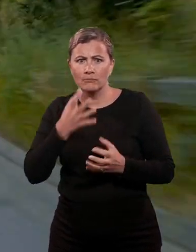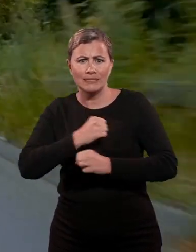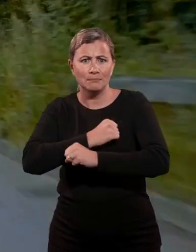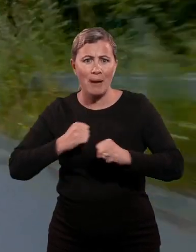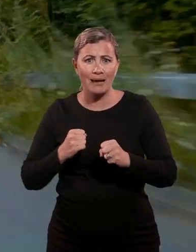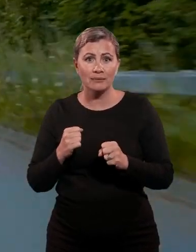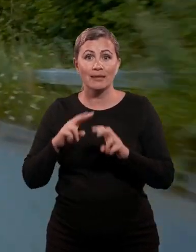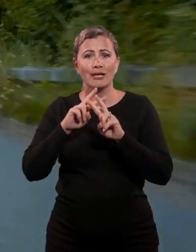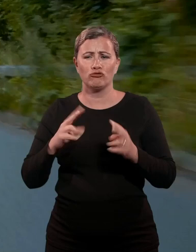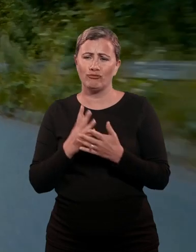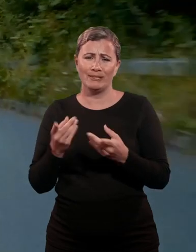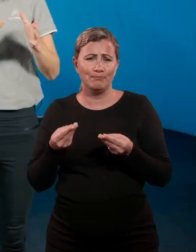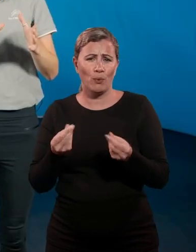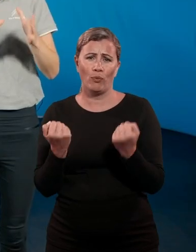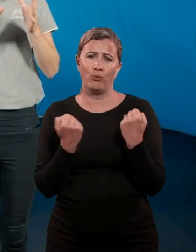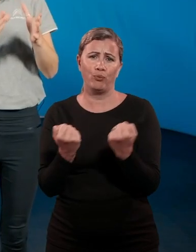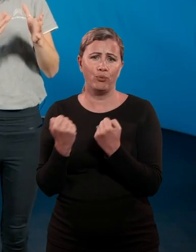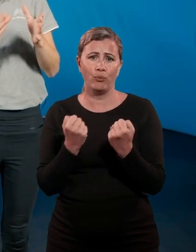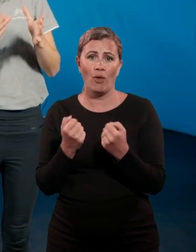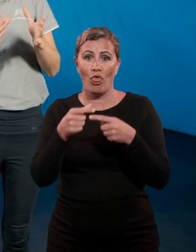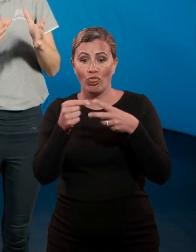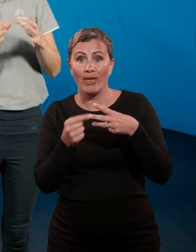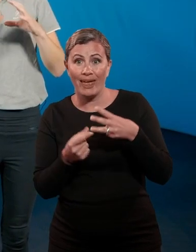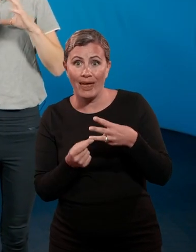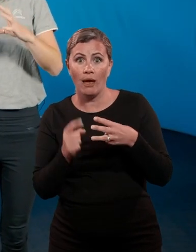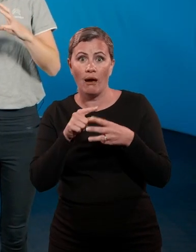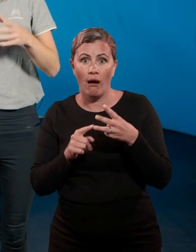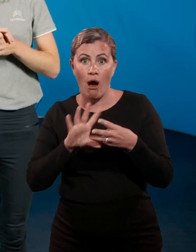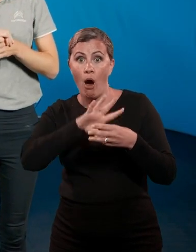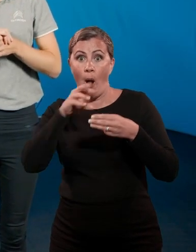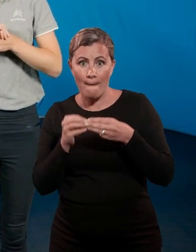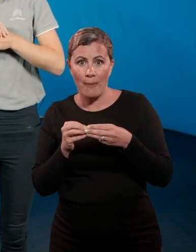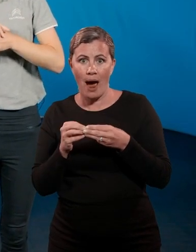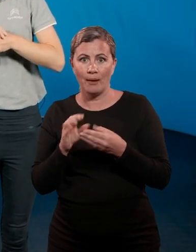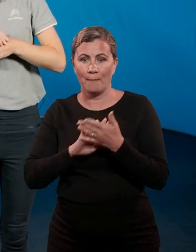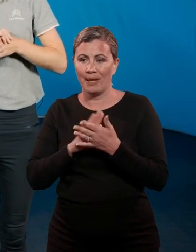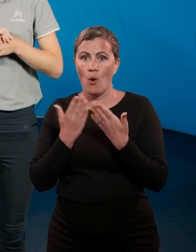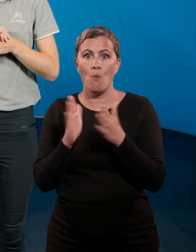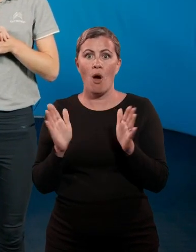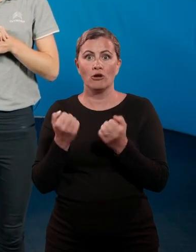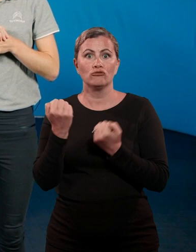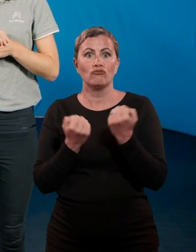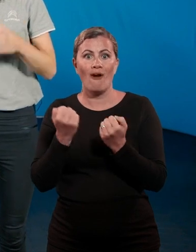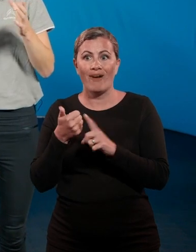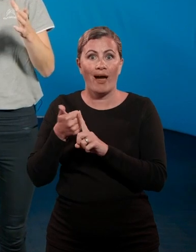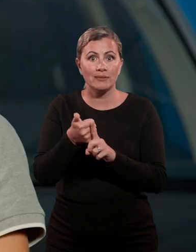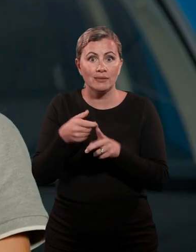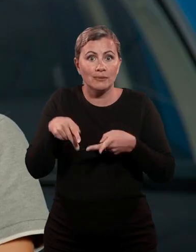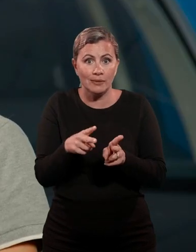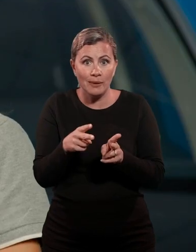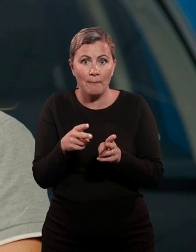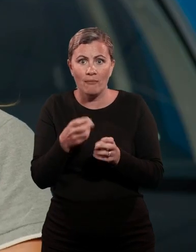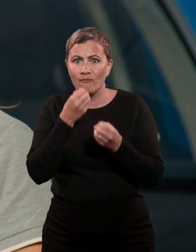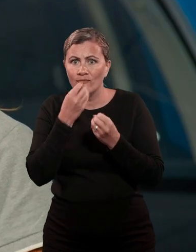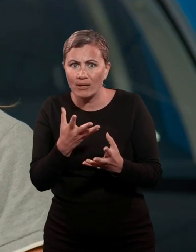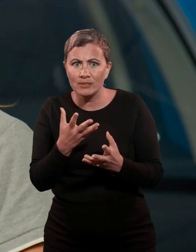These three elements, when combined with intuitive connectivity and the wide range of driving assistance systems, add up to